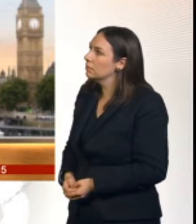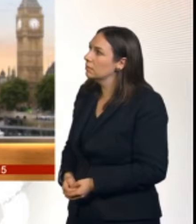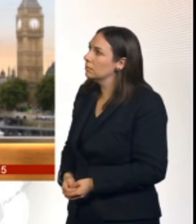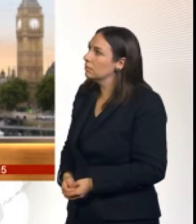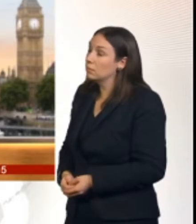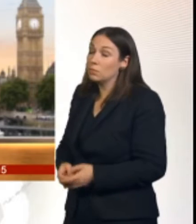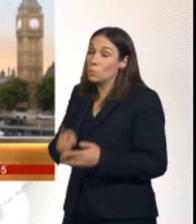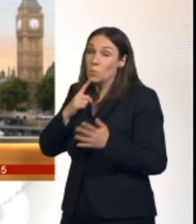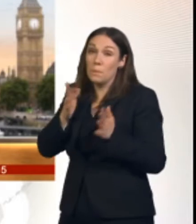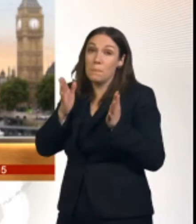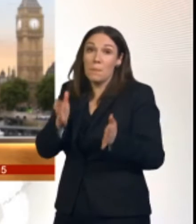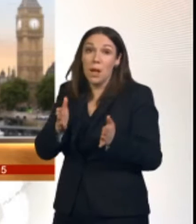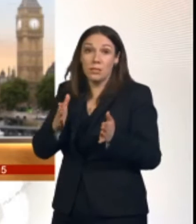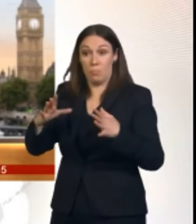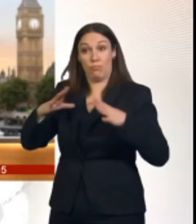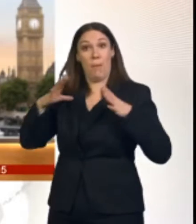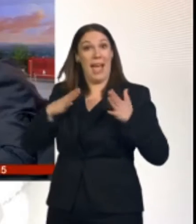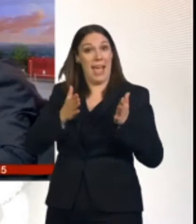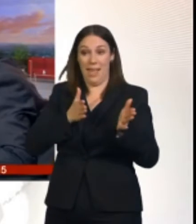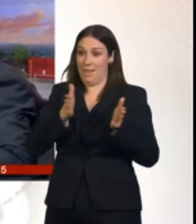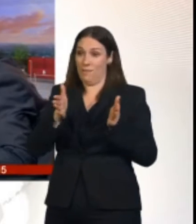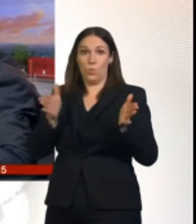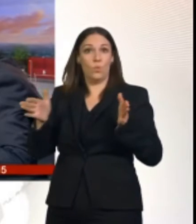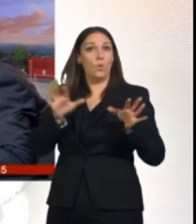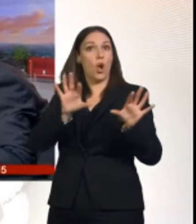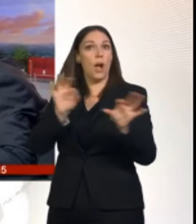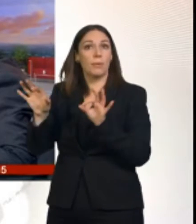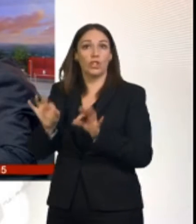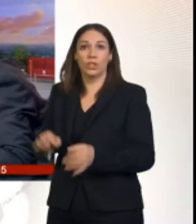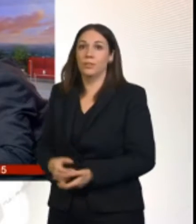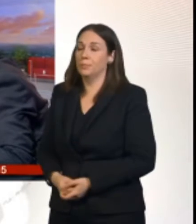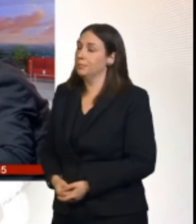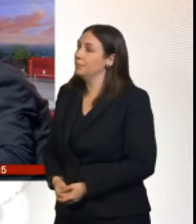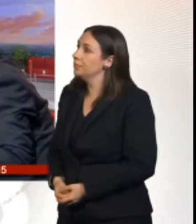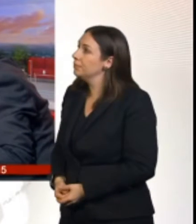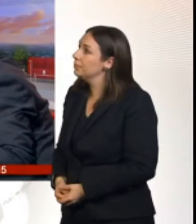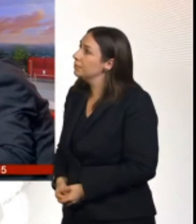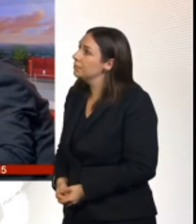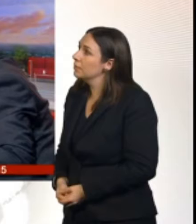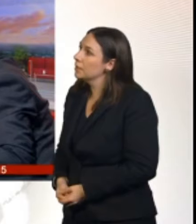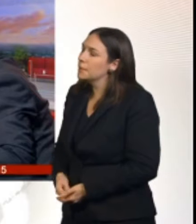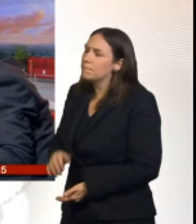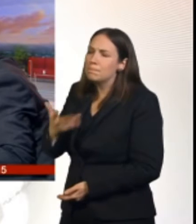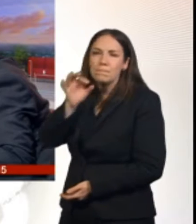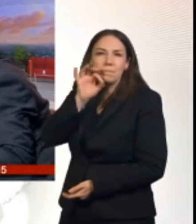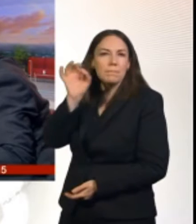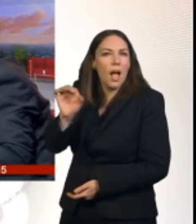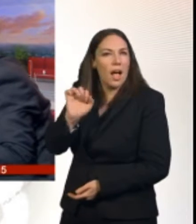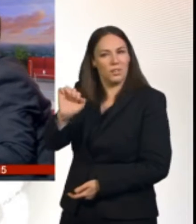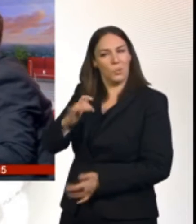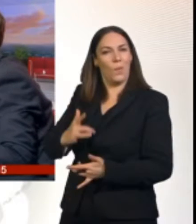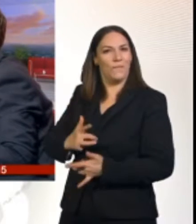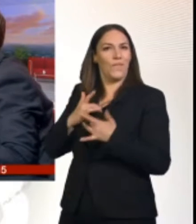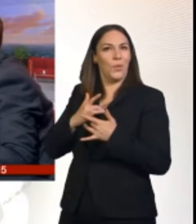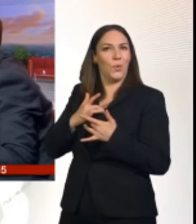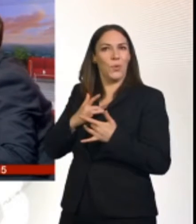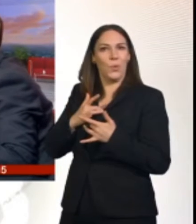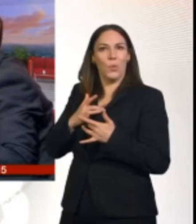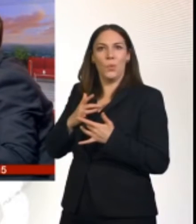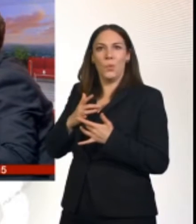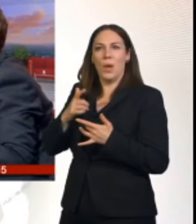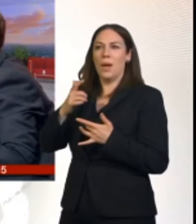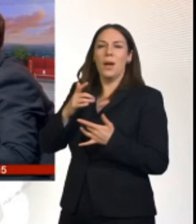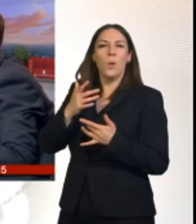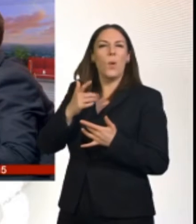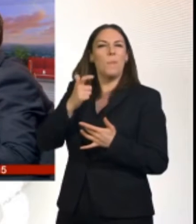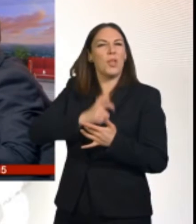impact. We have to be prepared. If I may, can I just ask you a couple of personal questions in relation to Brexit? Sorry, didn't mean that it